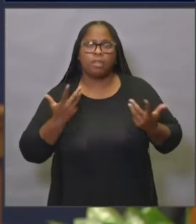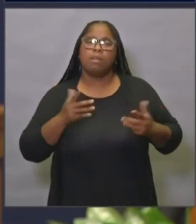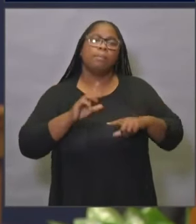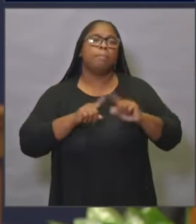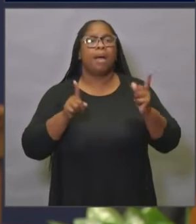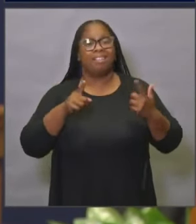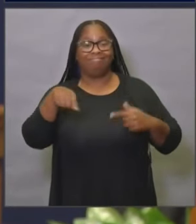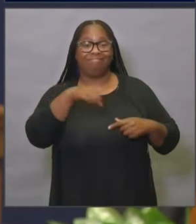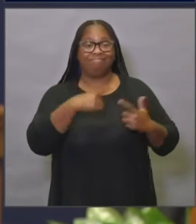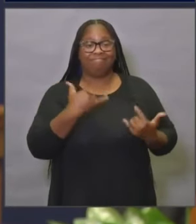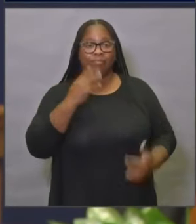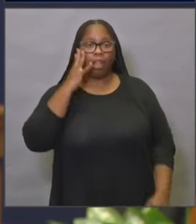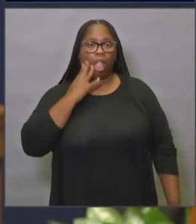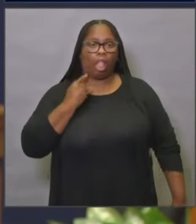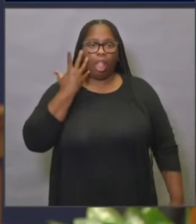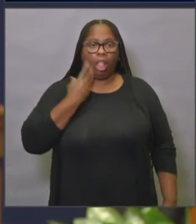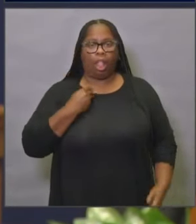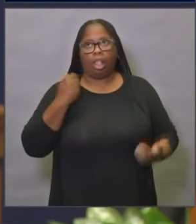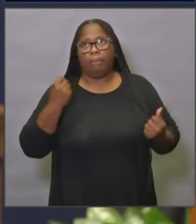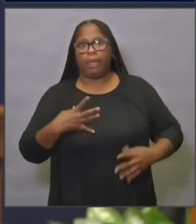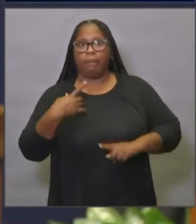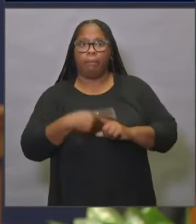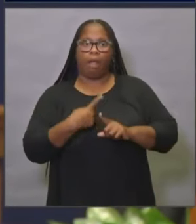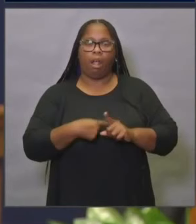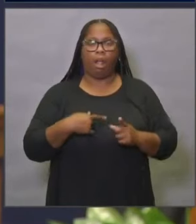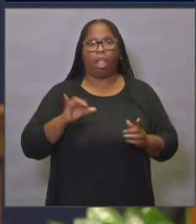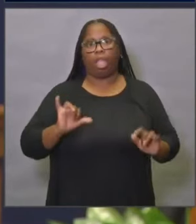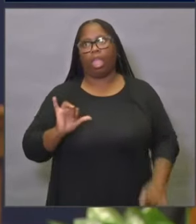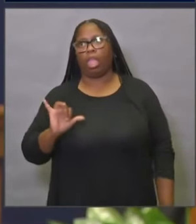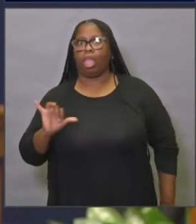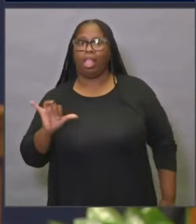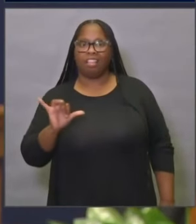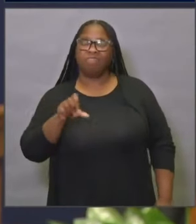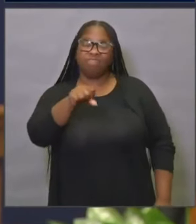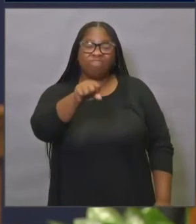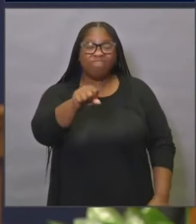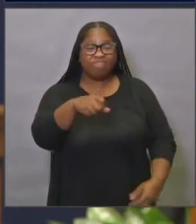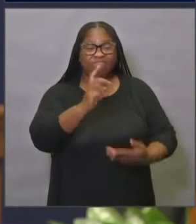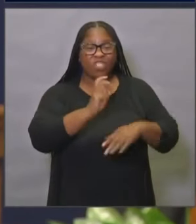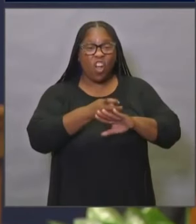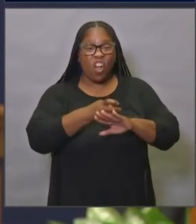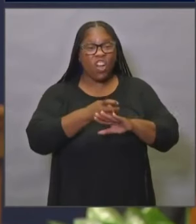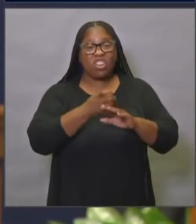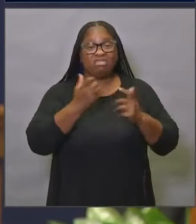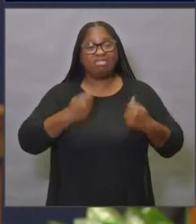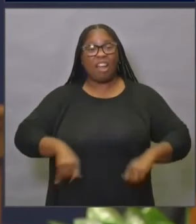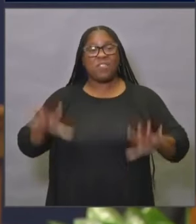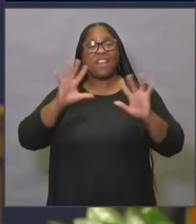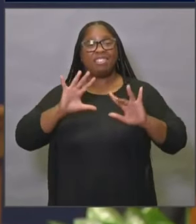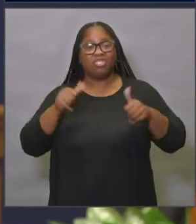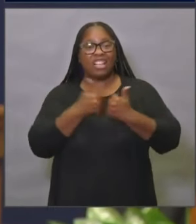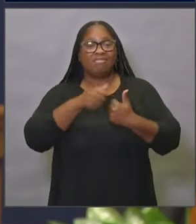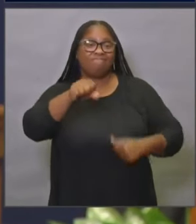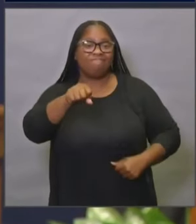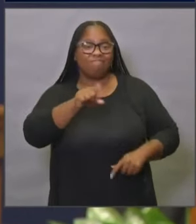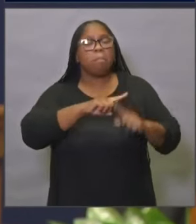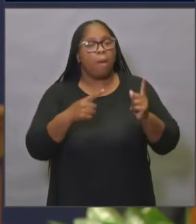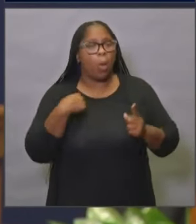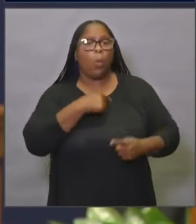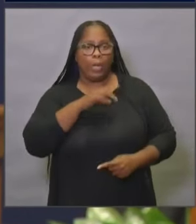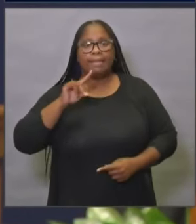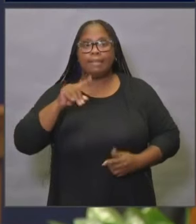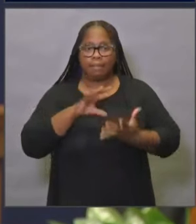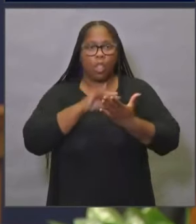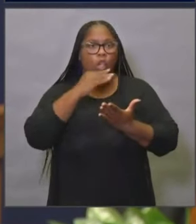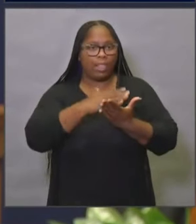and been going through this for months now, and again, lots of hard sacrifices in this, there are some lessons learned. And again, that's what we're highlighting